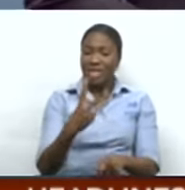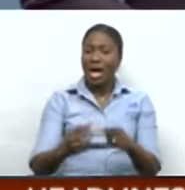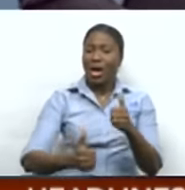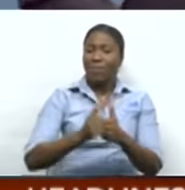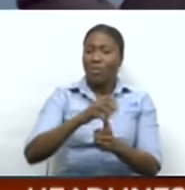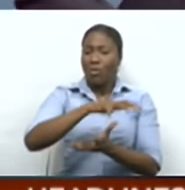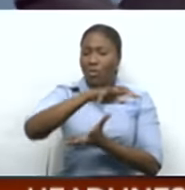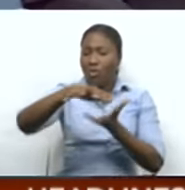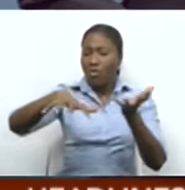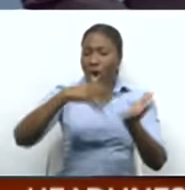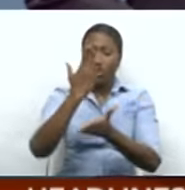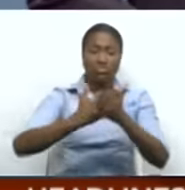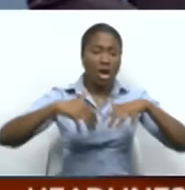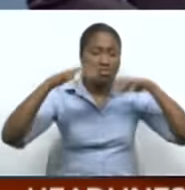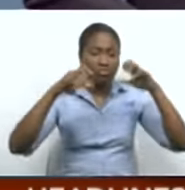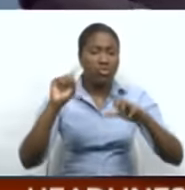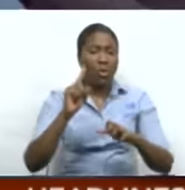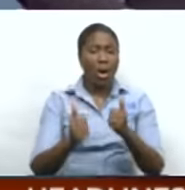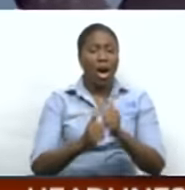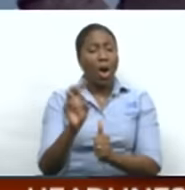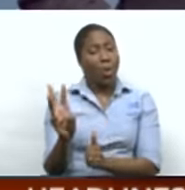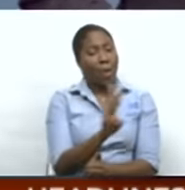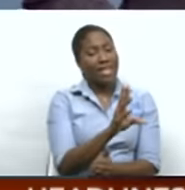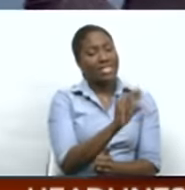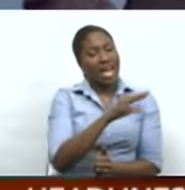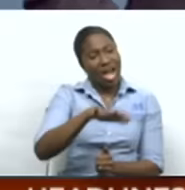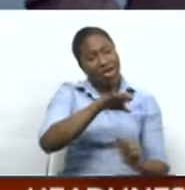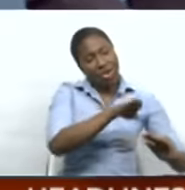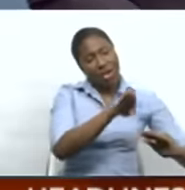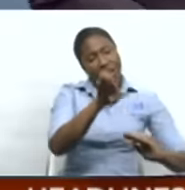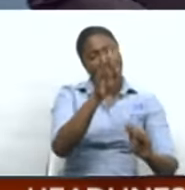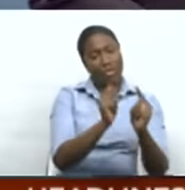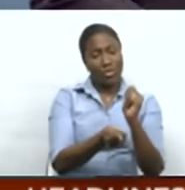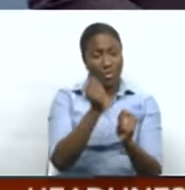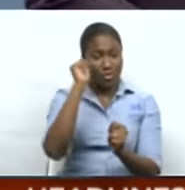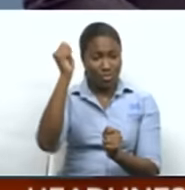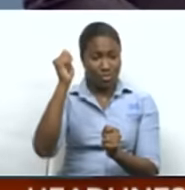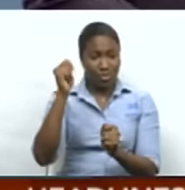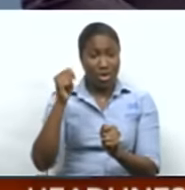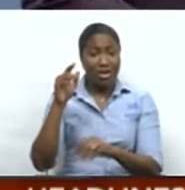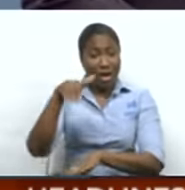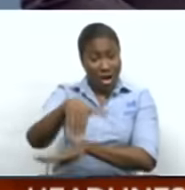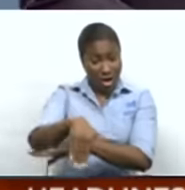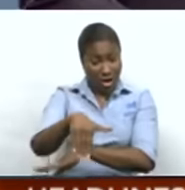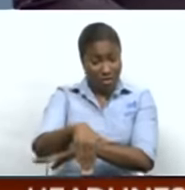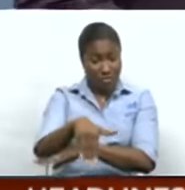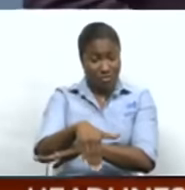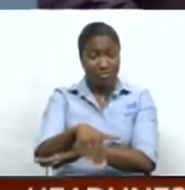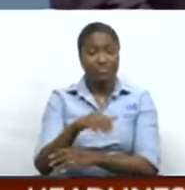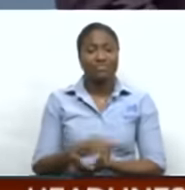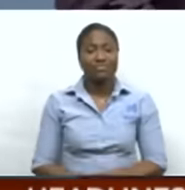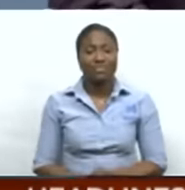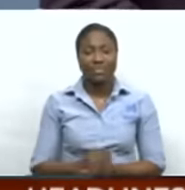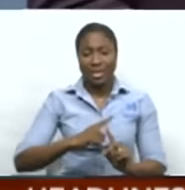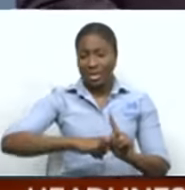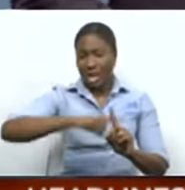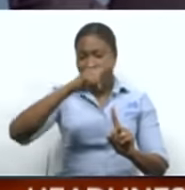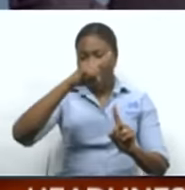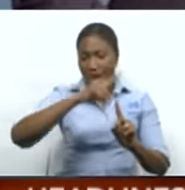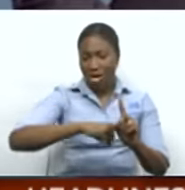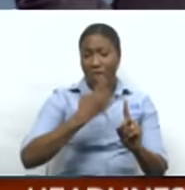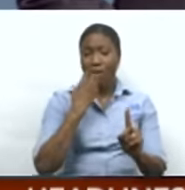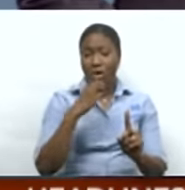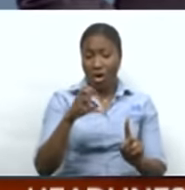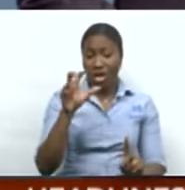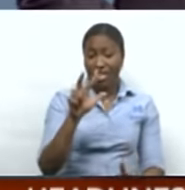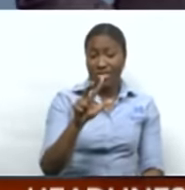isolated showers favoring western and hilly parts of both islands during the late morning through afternoon period. With our maximum highs quite hot up